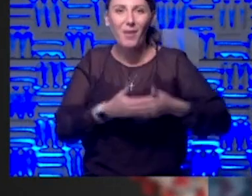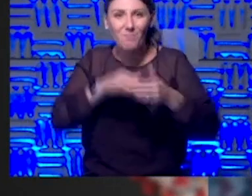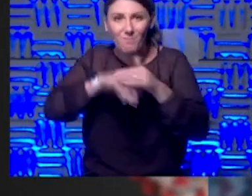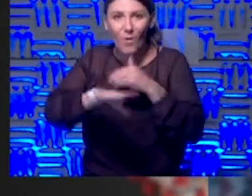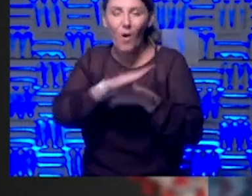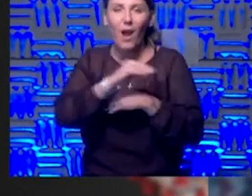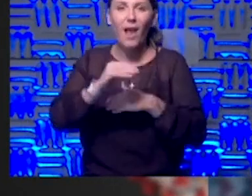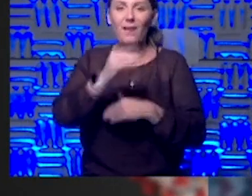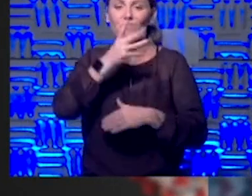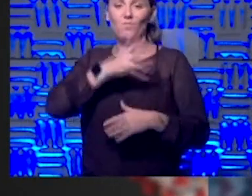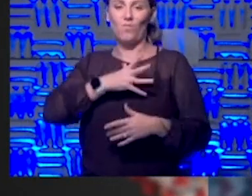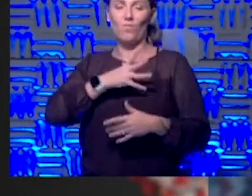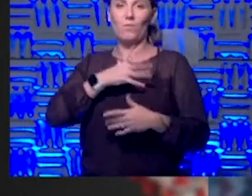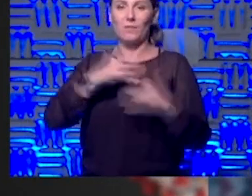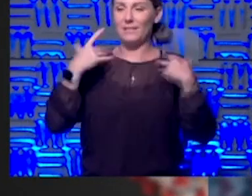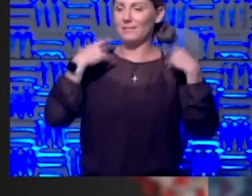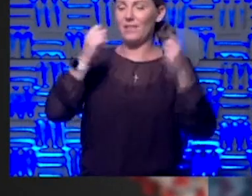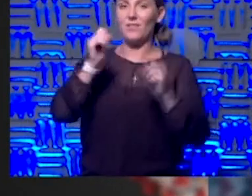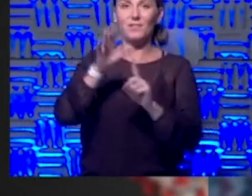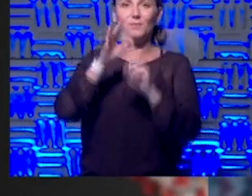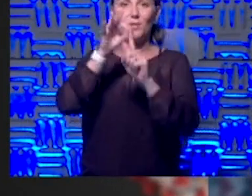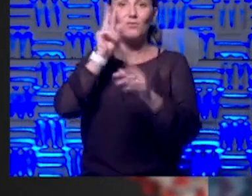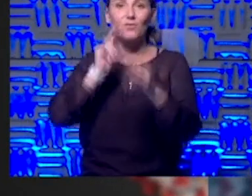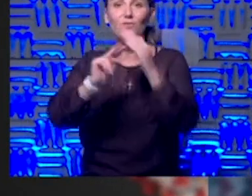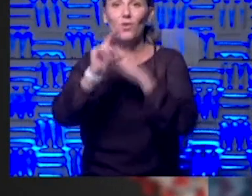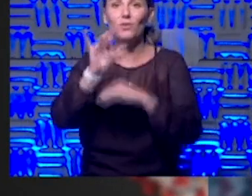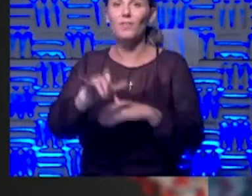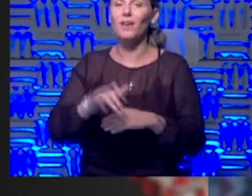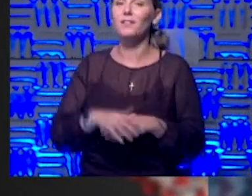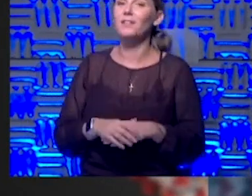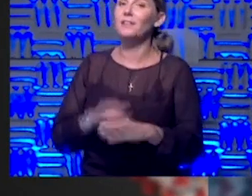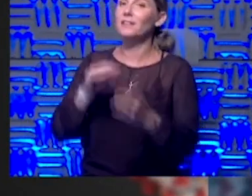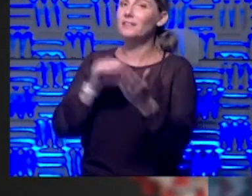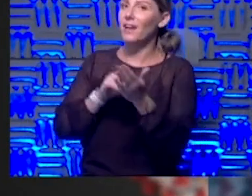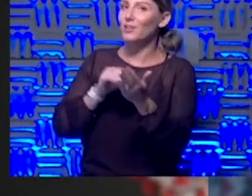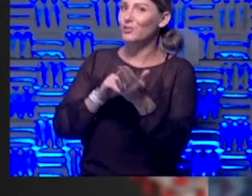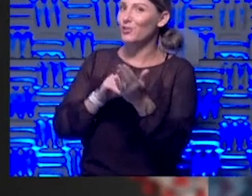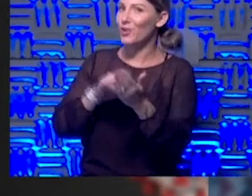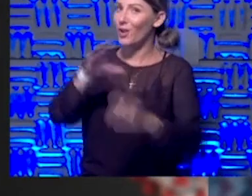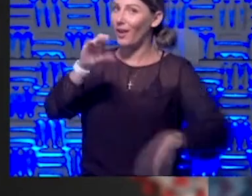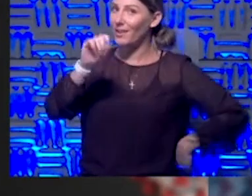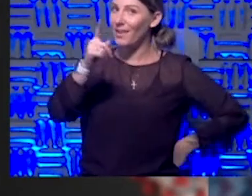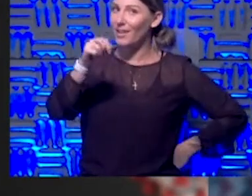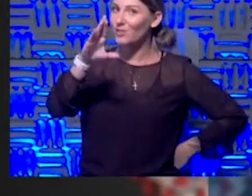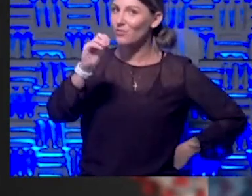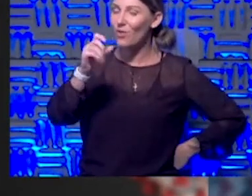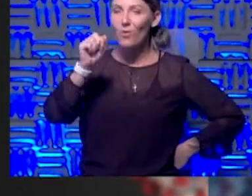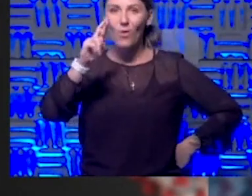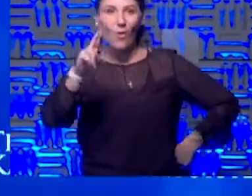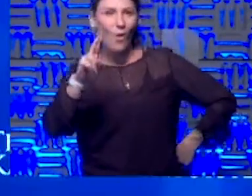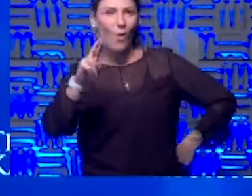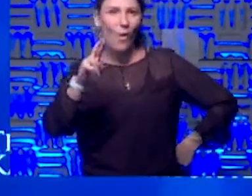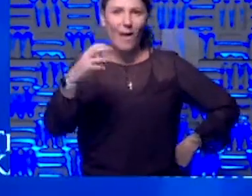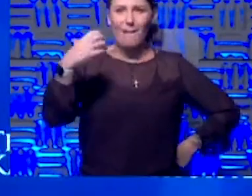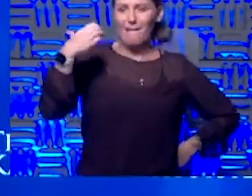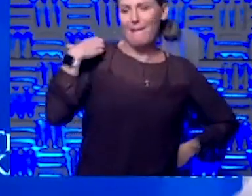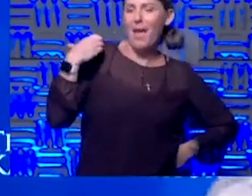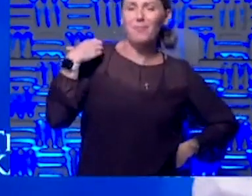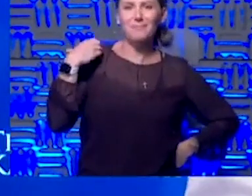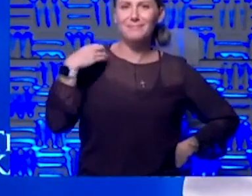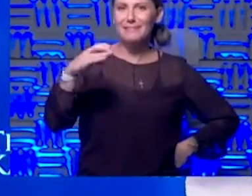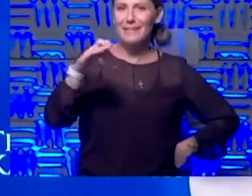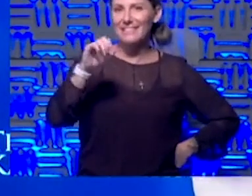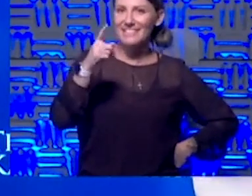around women's health especially. So we'll really look forward to that. Dr. Castro, actually, should I say Captain Castro, captain of the USS